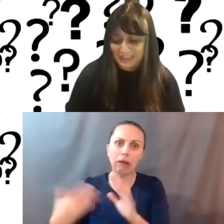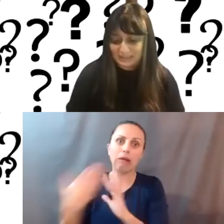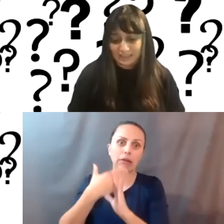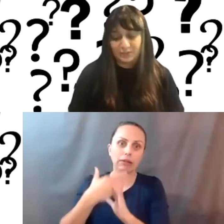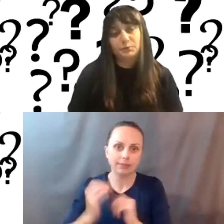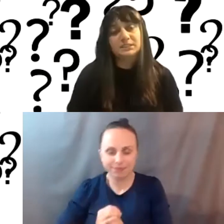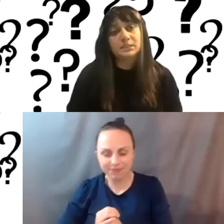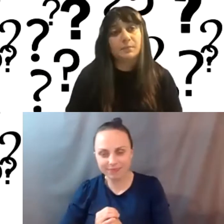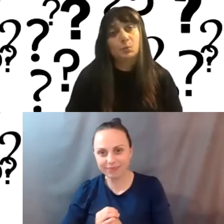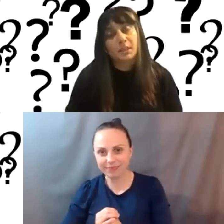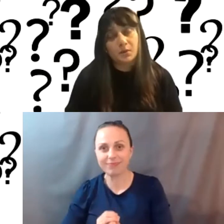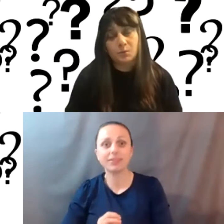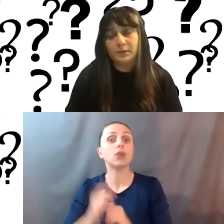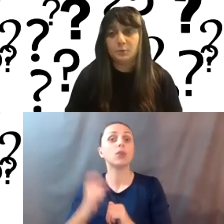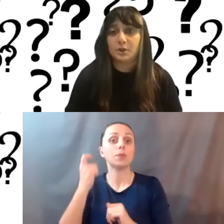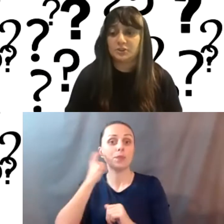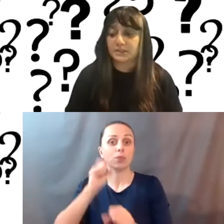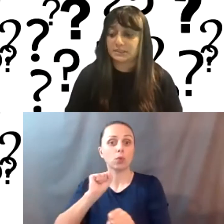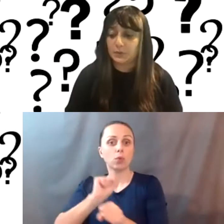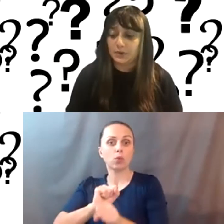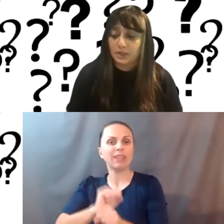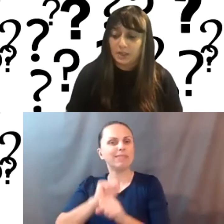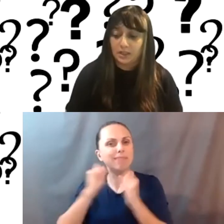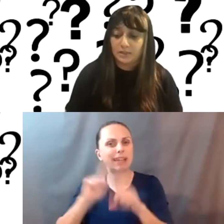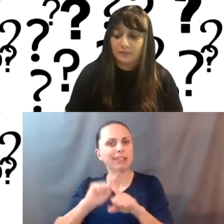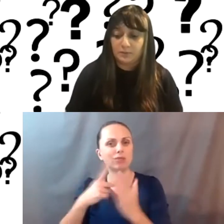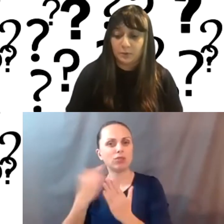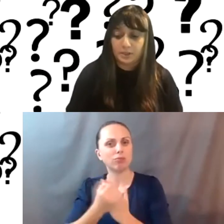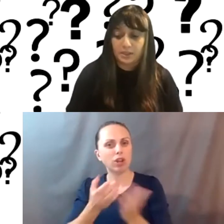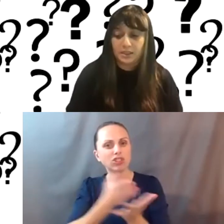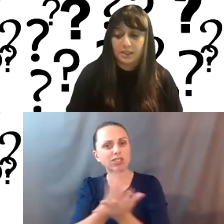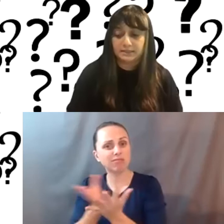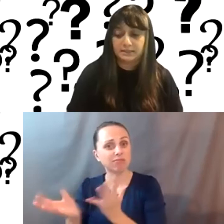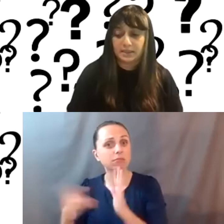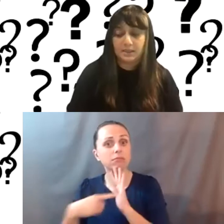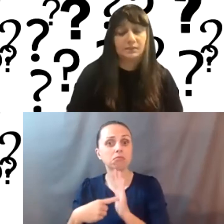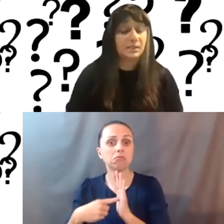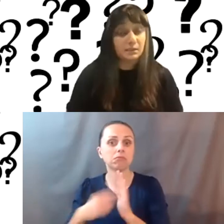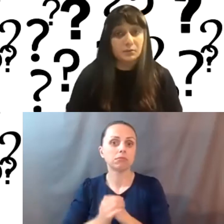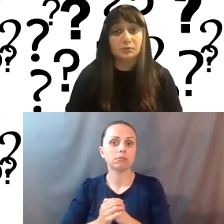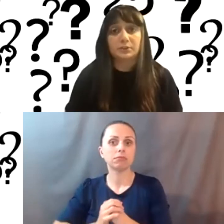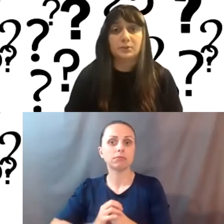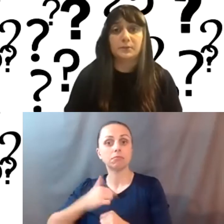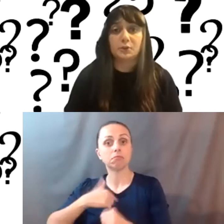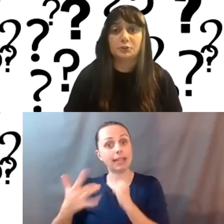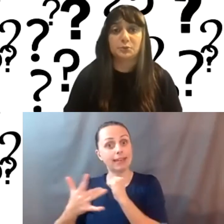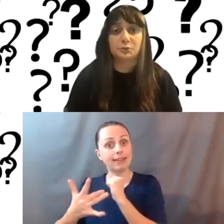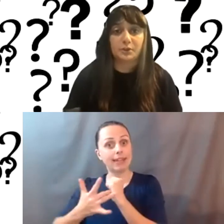a lot. And recently, I've been working on quite a few projects. So I've been working as the technical